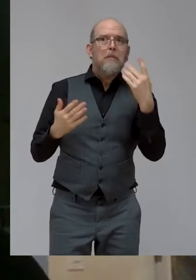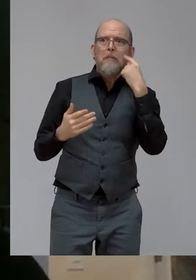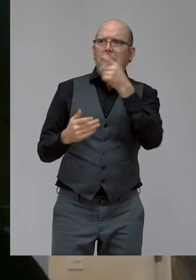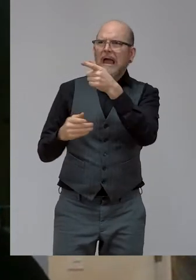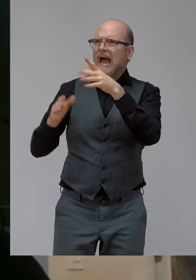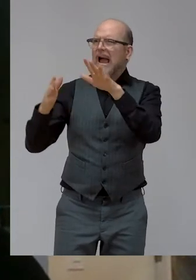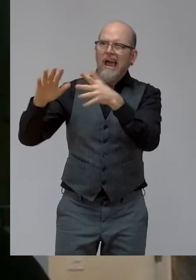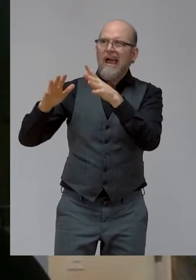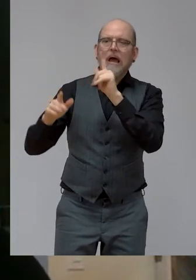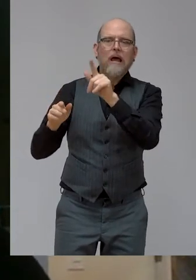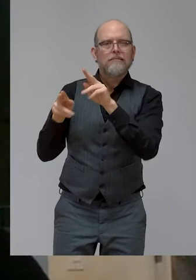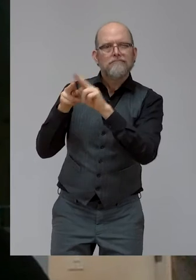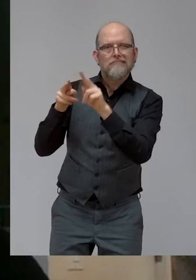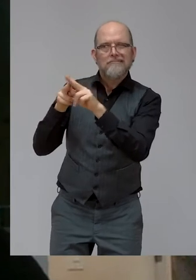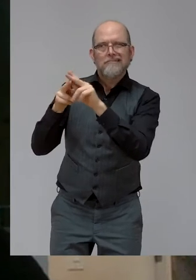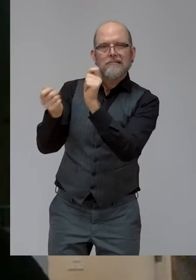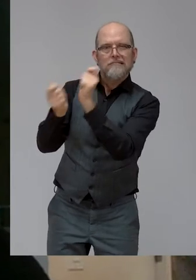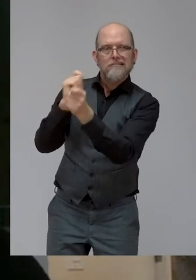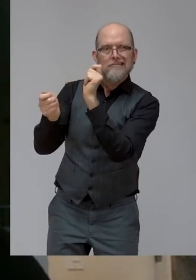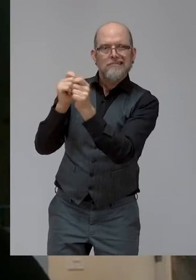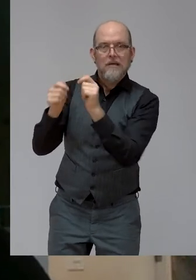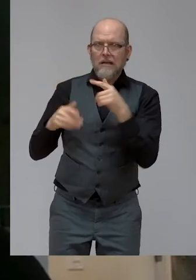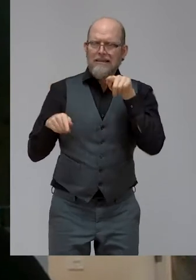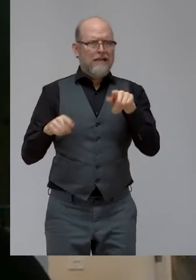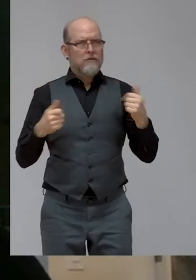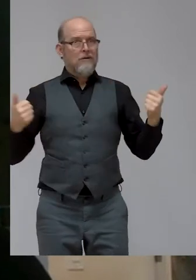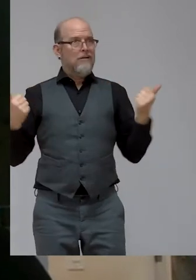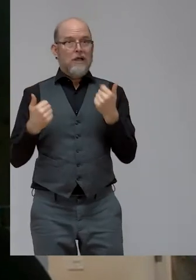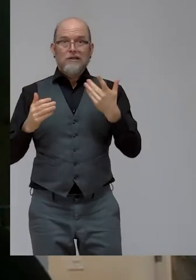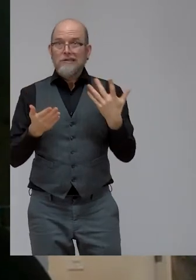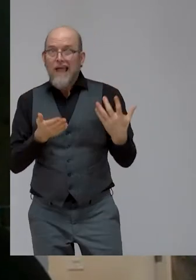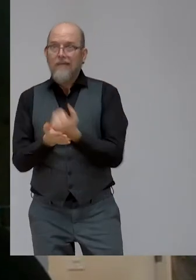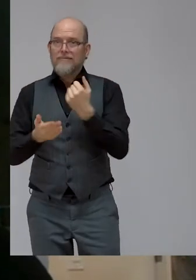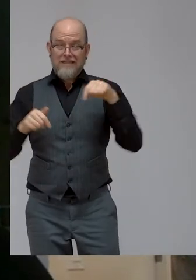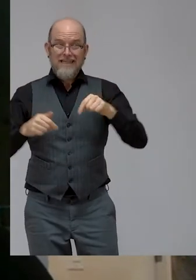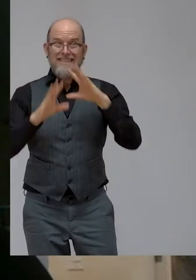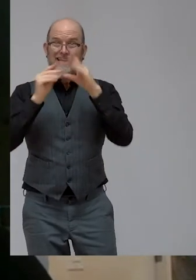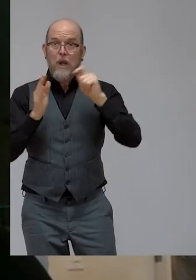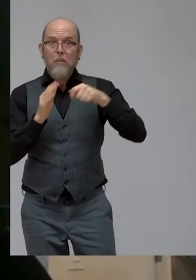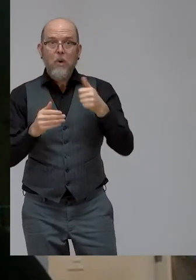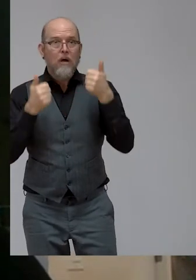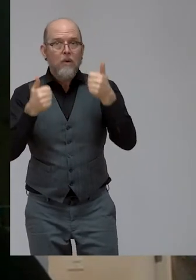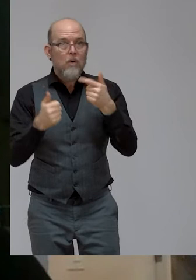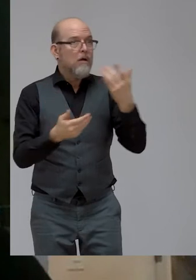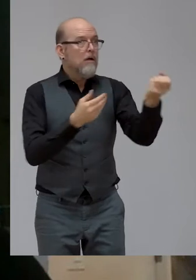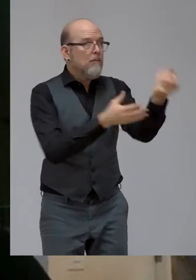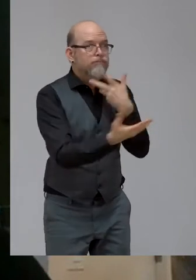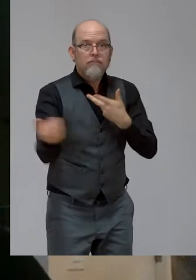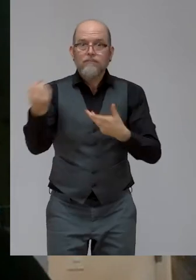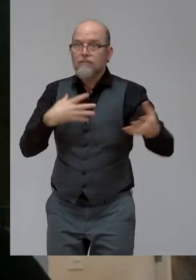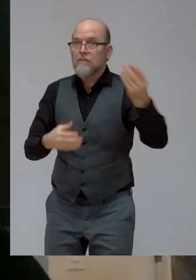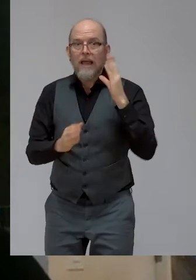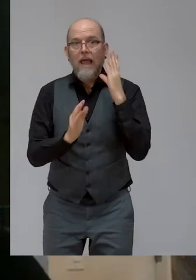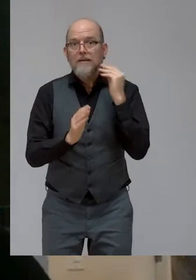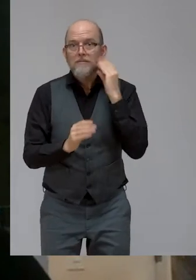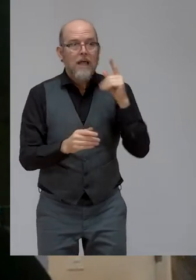amazing opportunity for us to listen and learn from all of you on the progress that you're making on